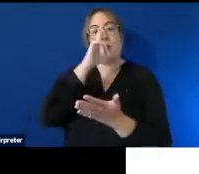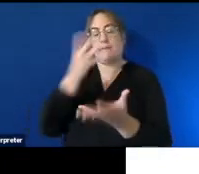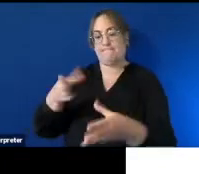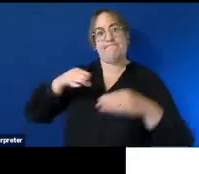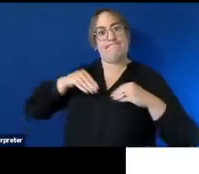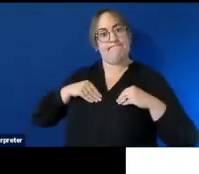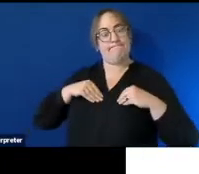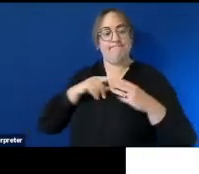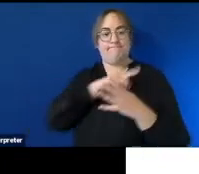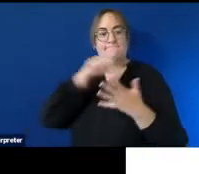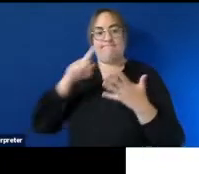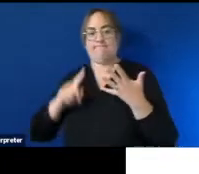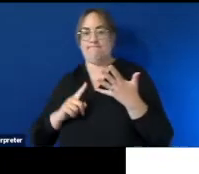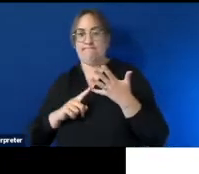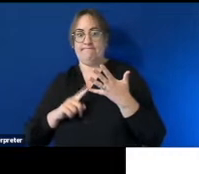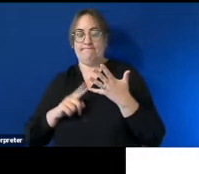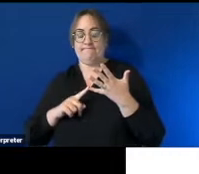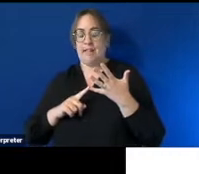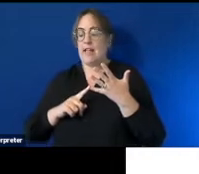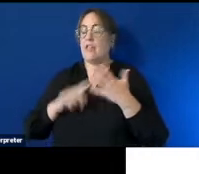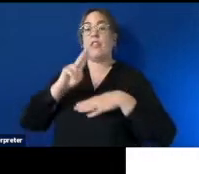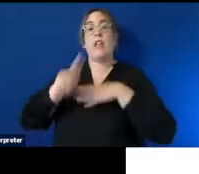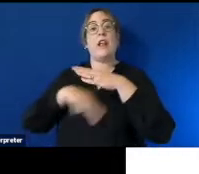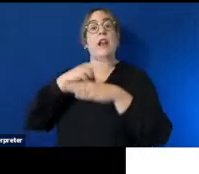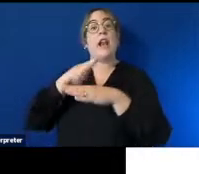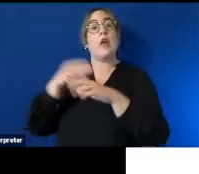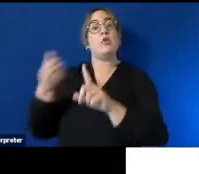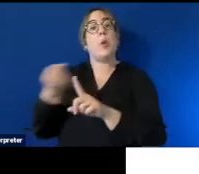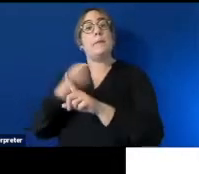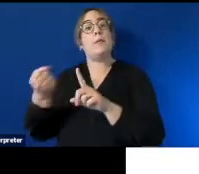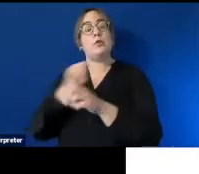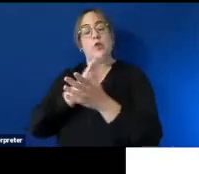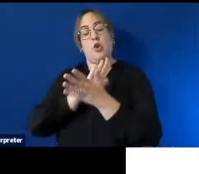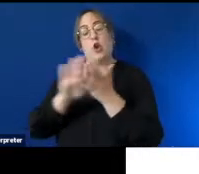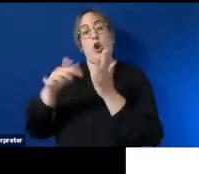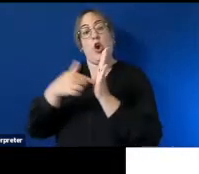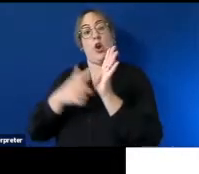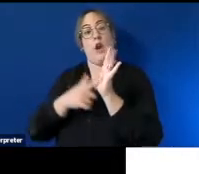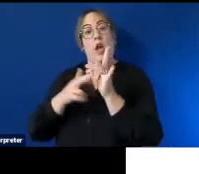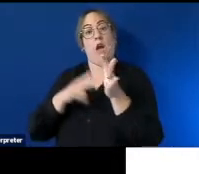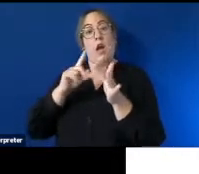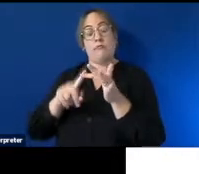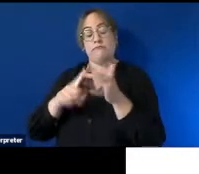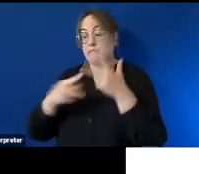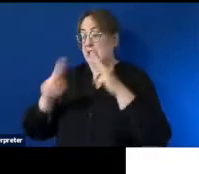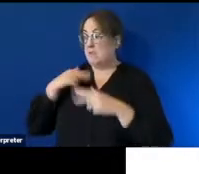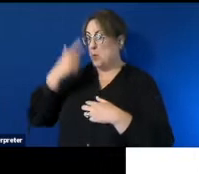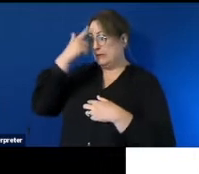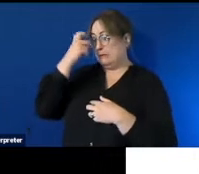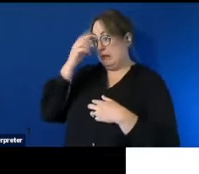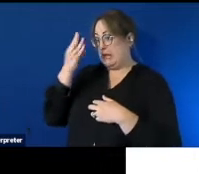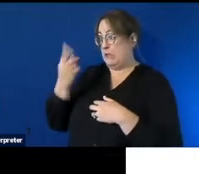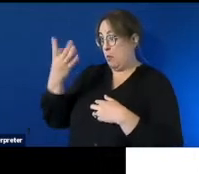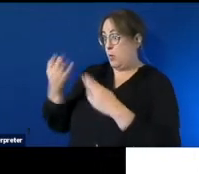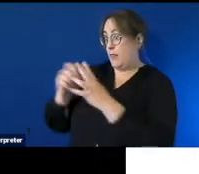and abuse decline uh hotline sorry uh which is a vital reporting service available for anyone who suspects the abuse and neglect of a person with a